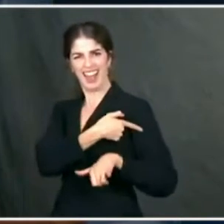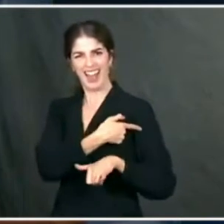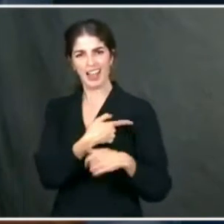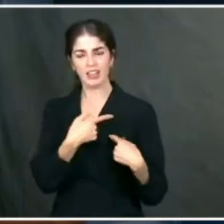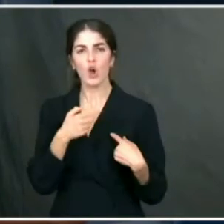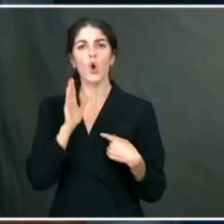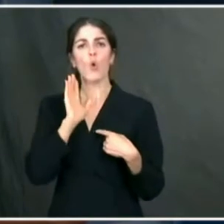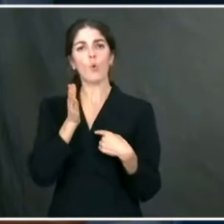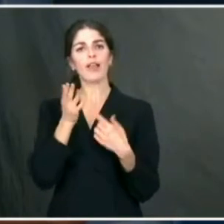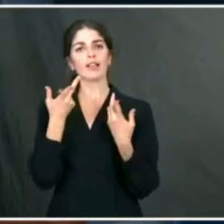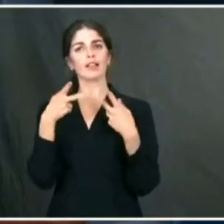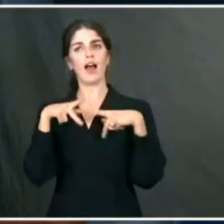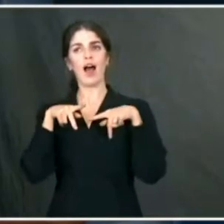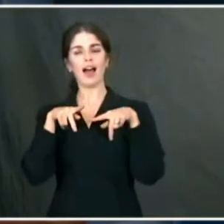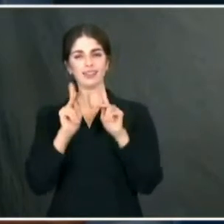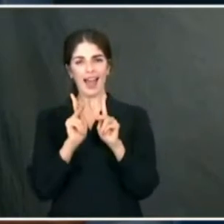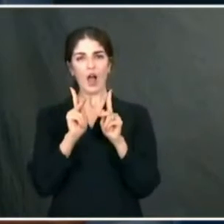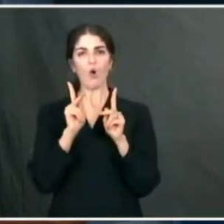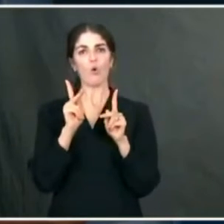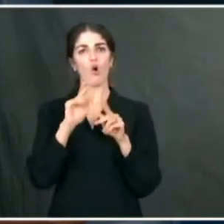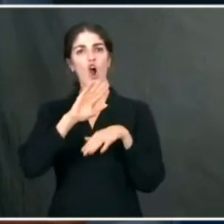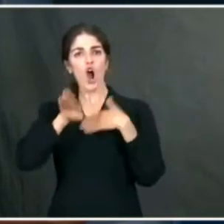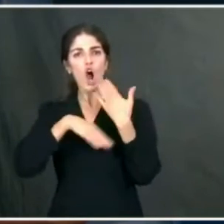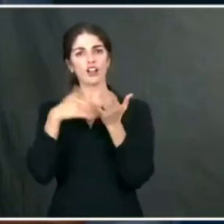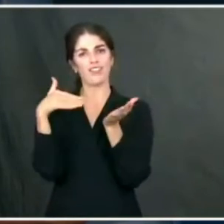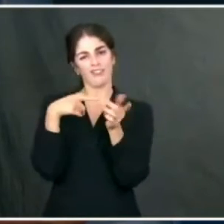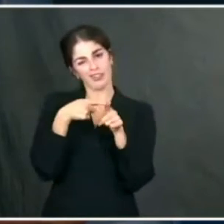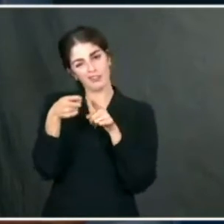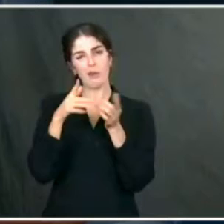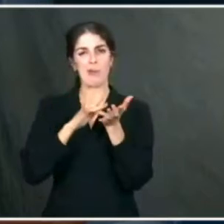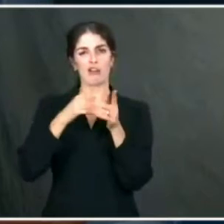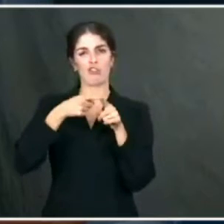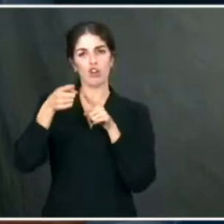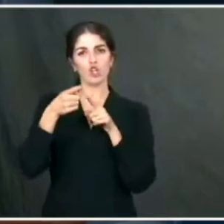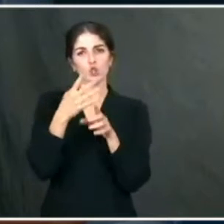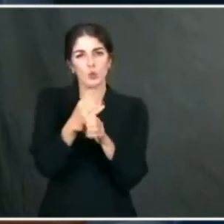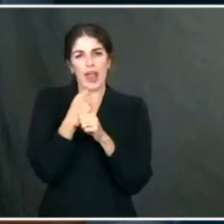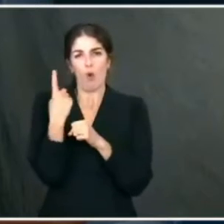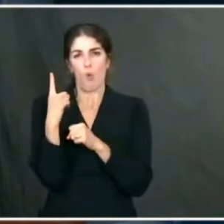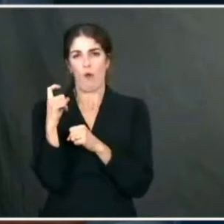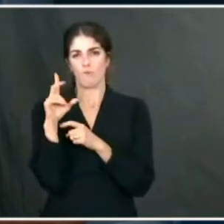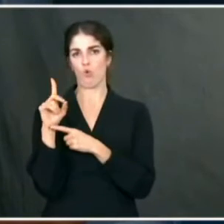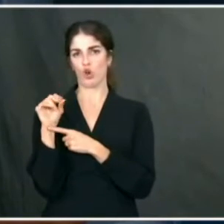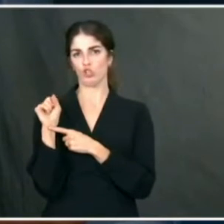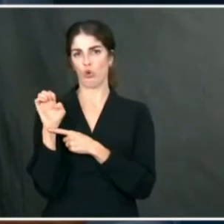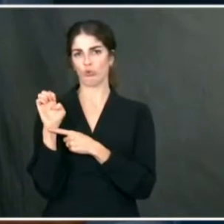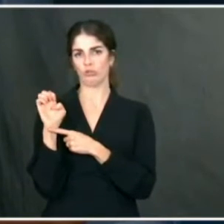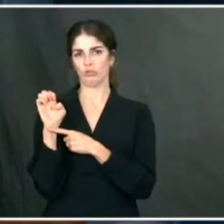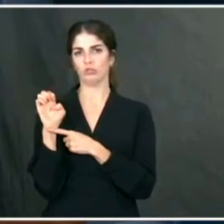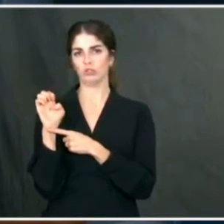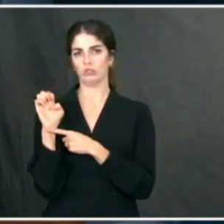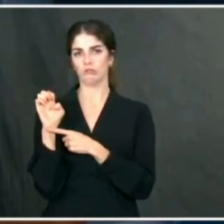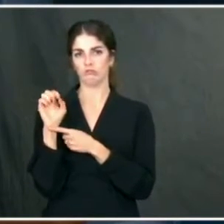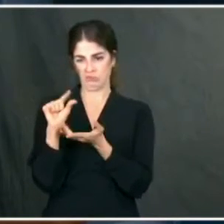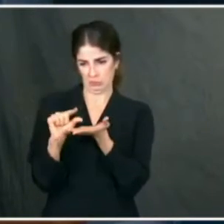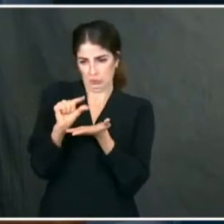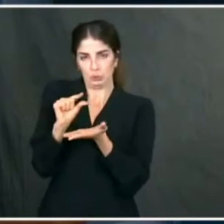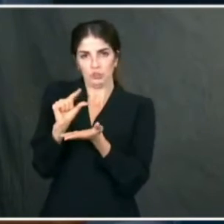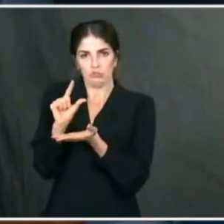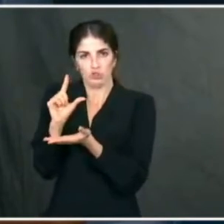and vaccinators to extract an extra dose of the Pfizer vial. So making more doses available, of course.